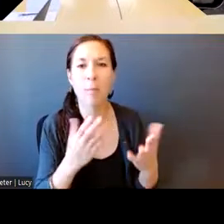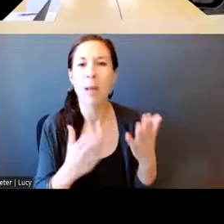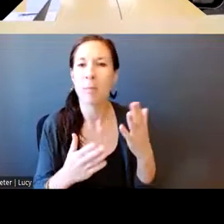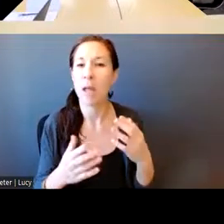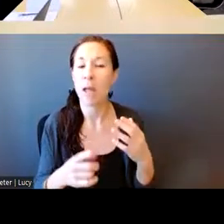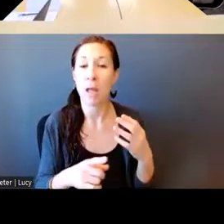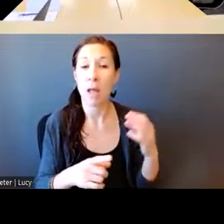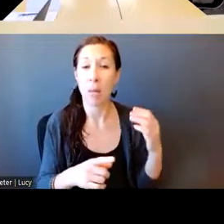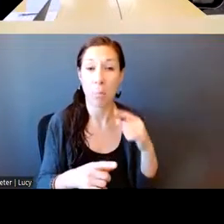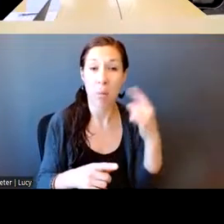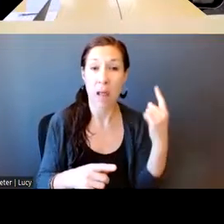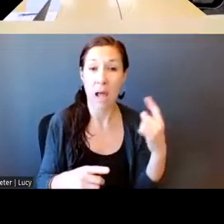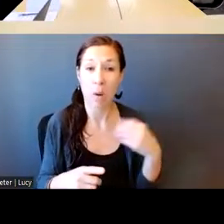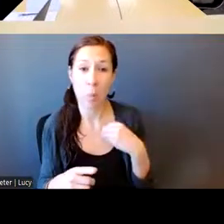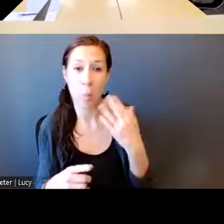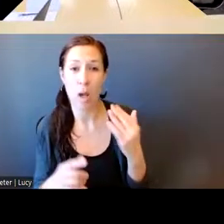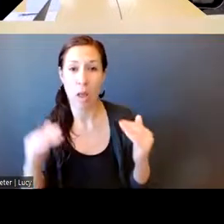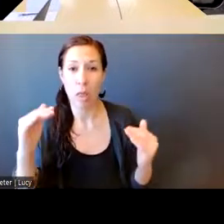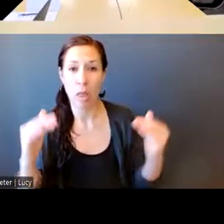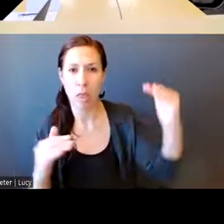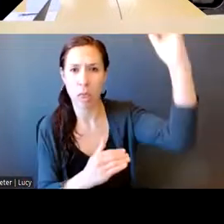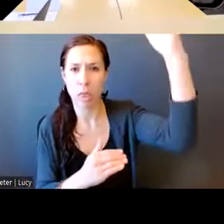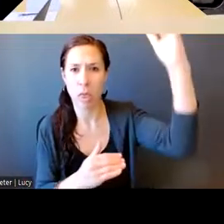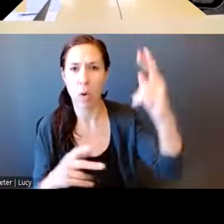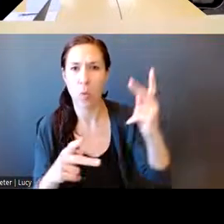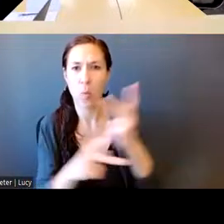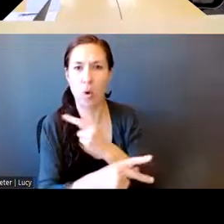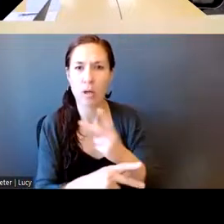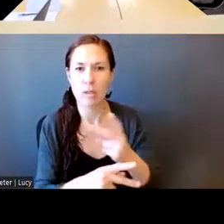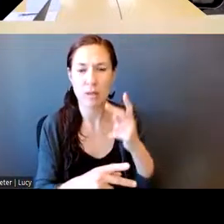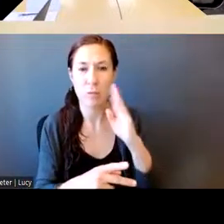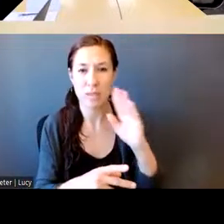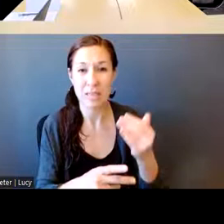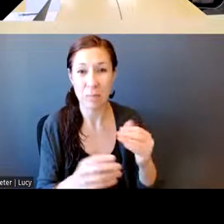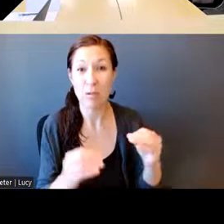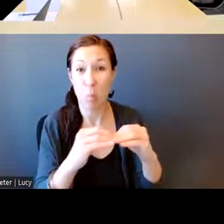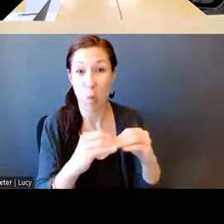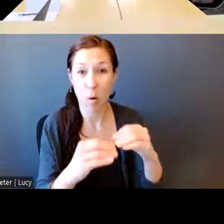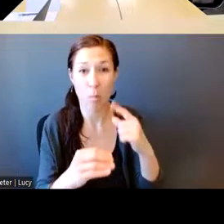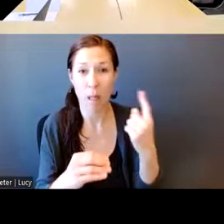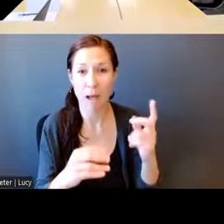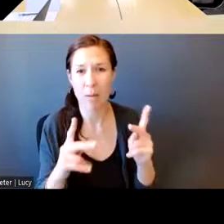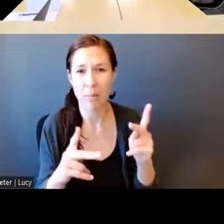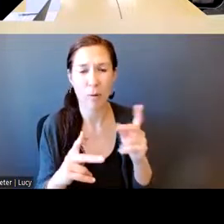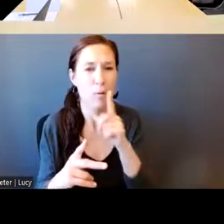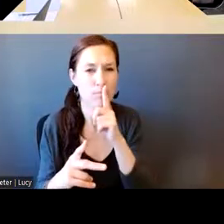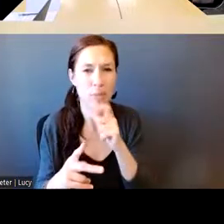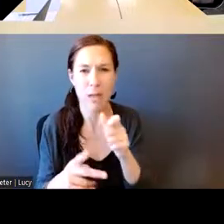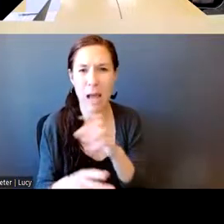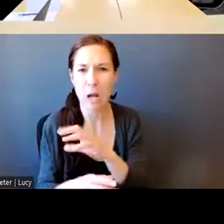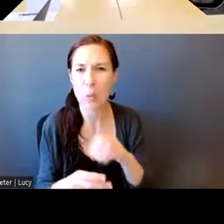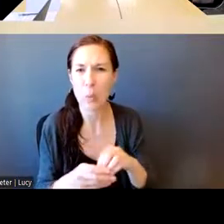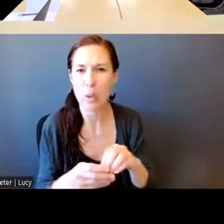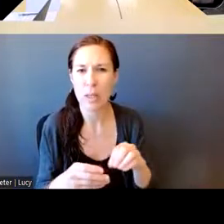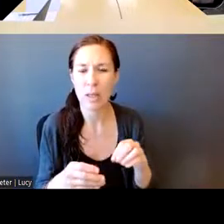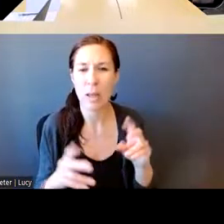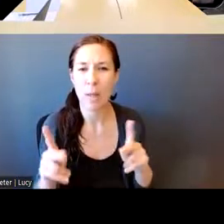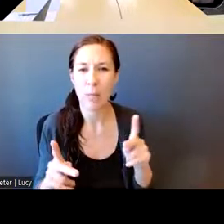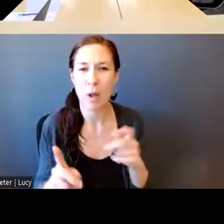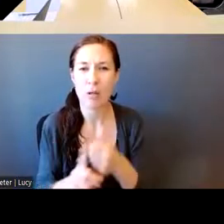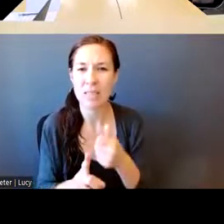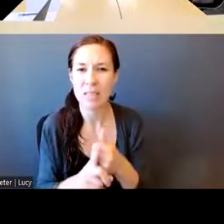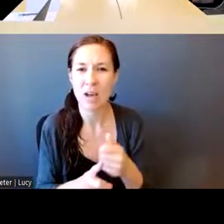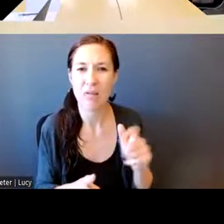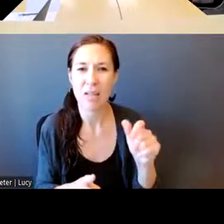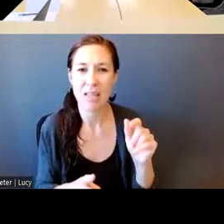even larger because you're not including, um, people that, you know, that are Latino in there that may